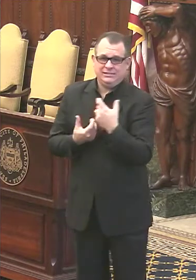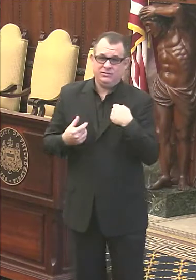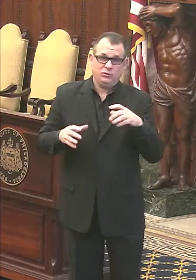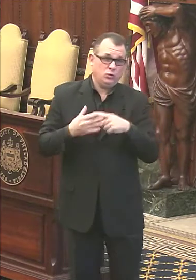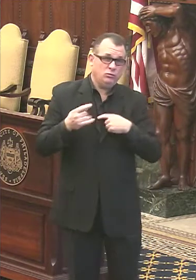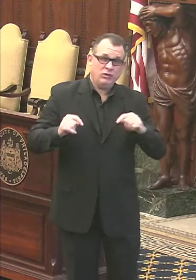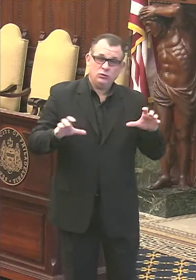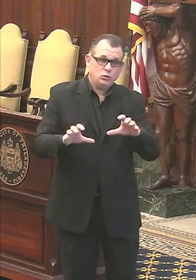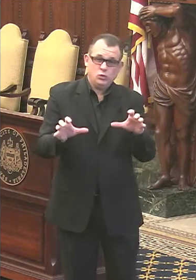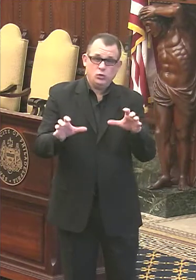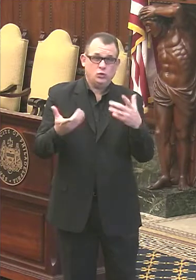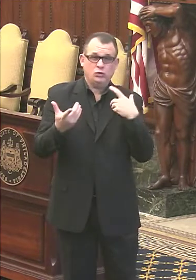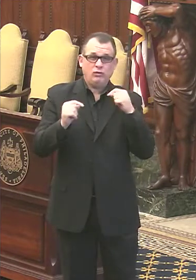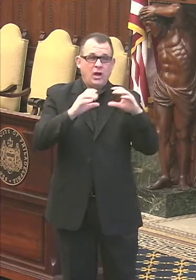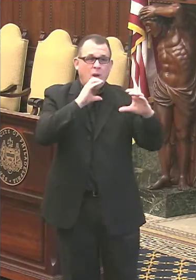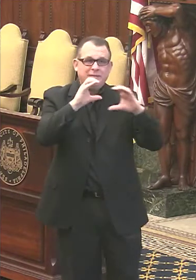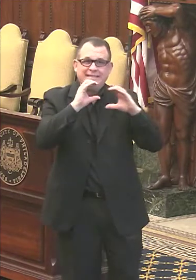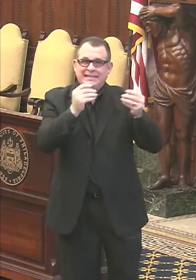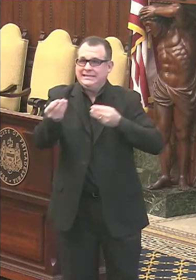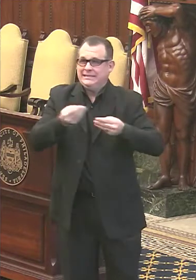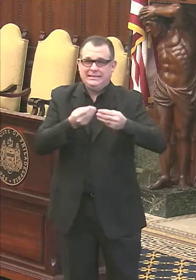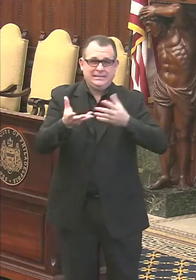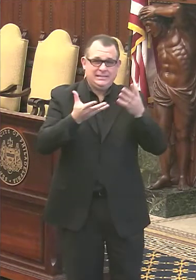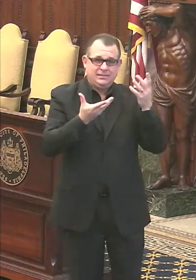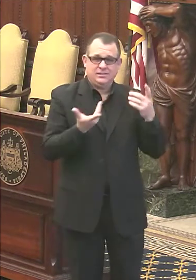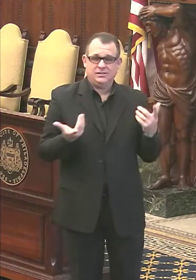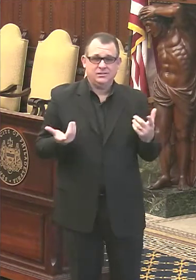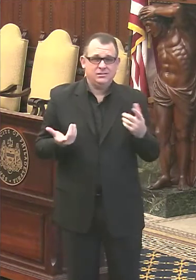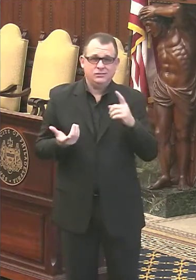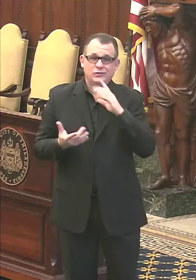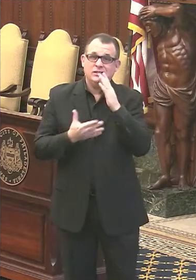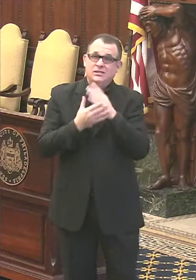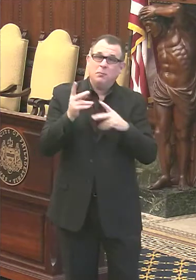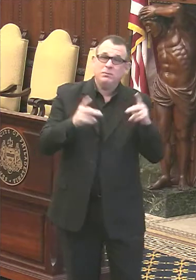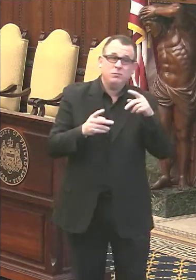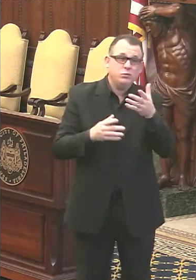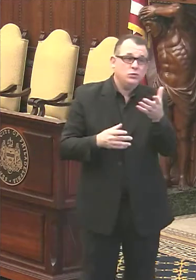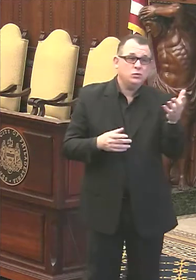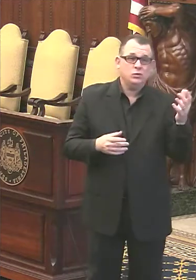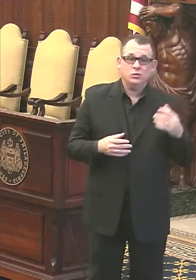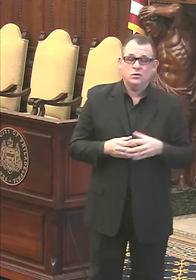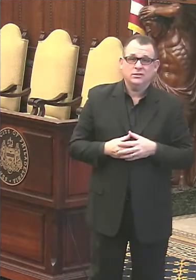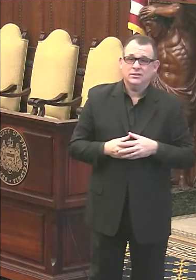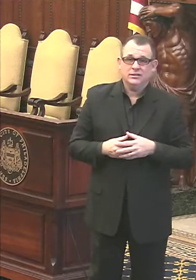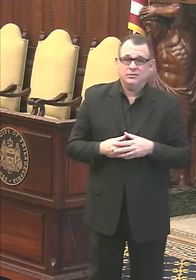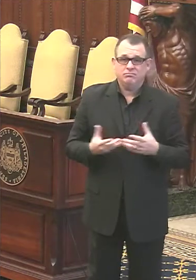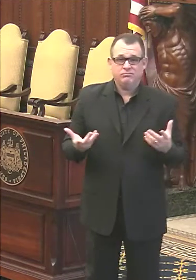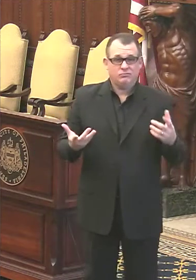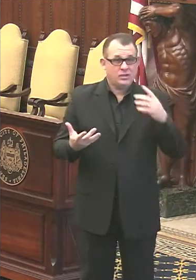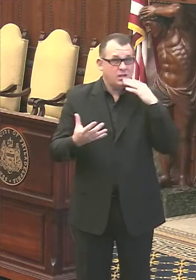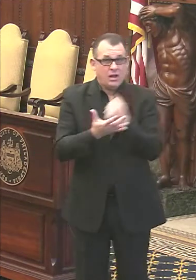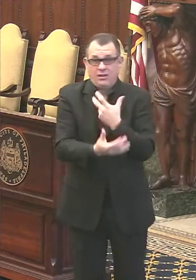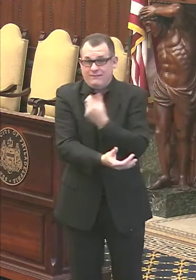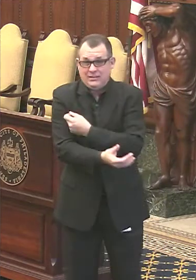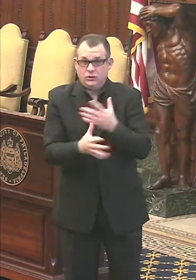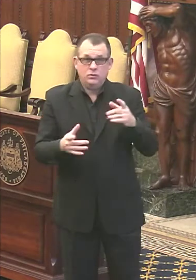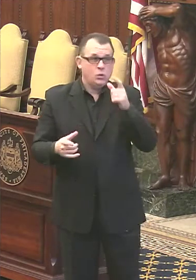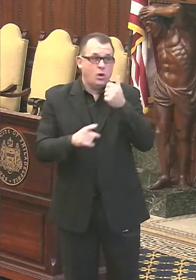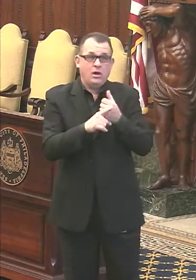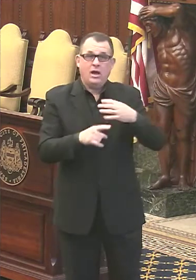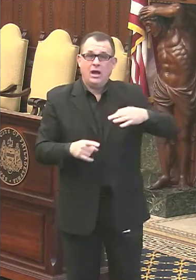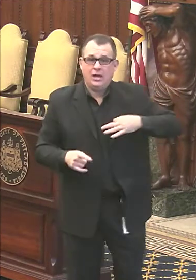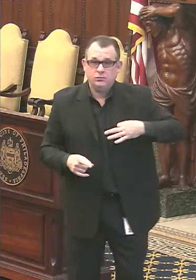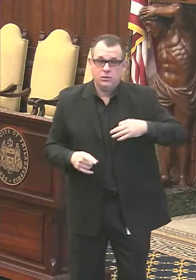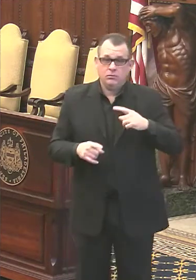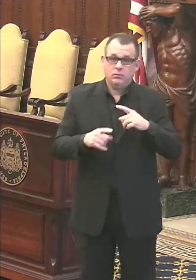as clearly as possible. You know, some people will slip through who are not in those eligibility groups. We do think the majority of people who are being vaccinated are those